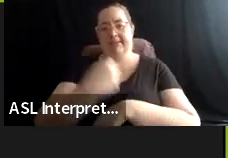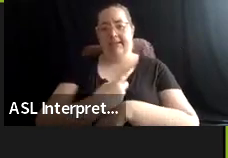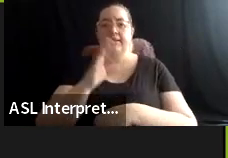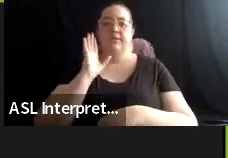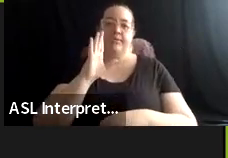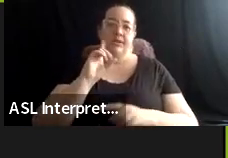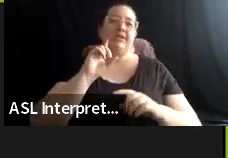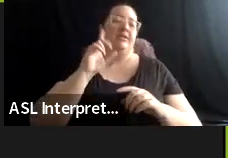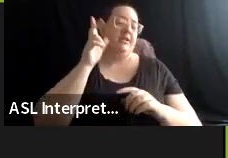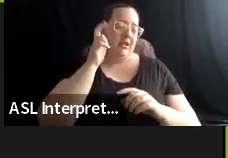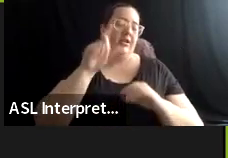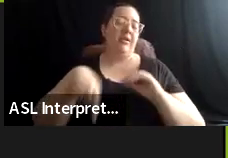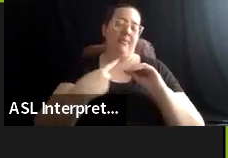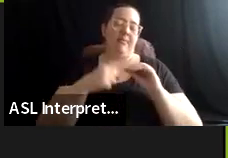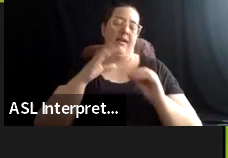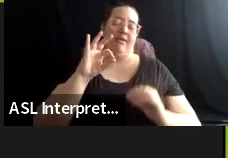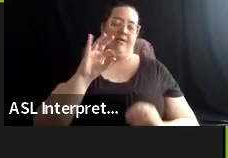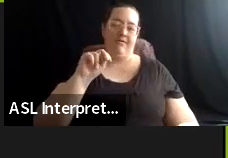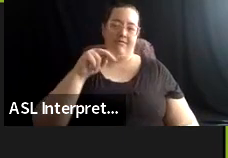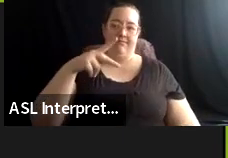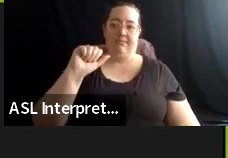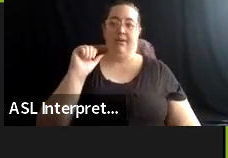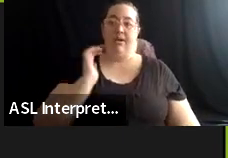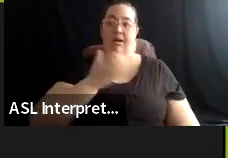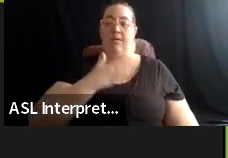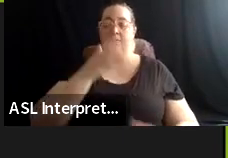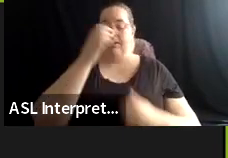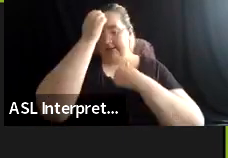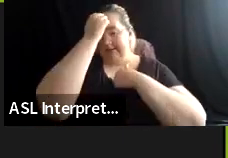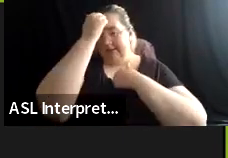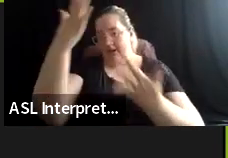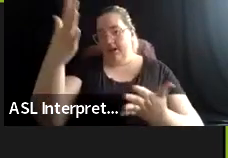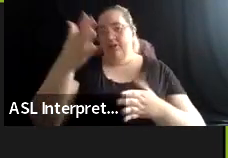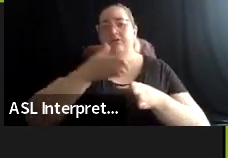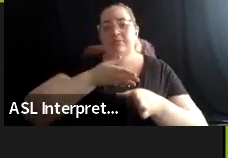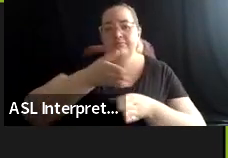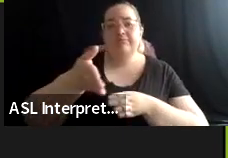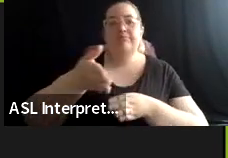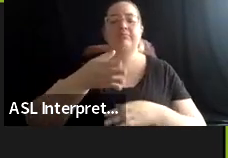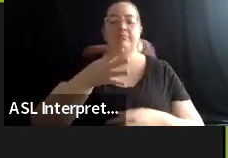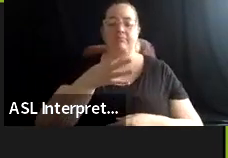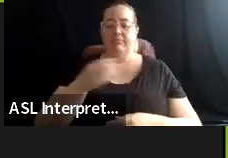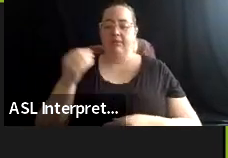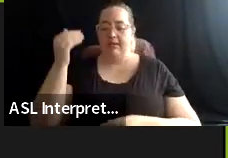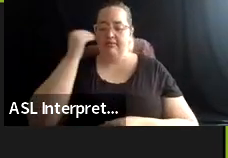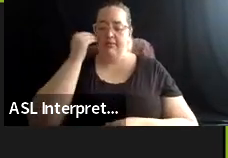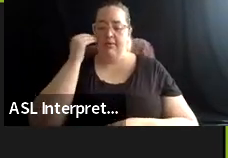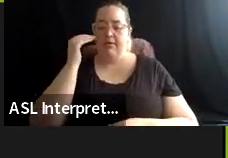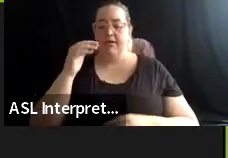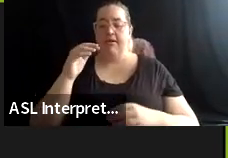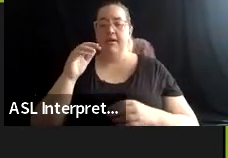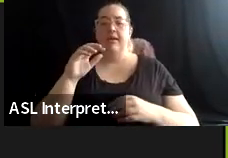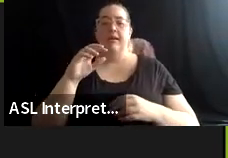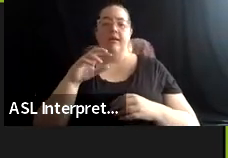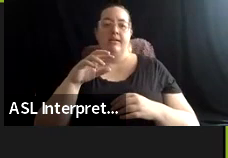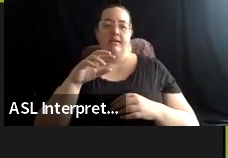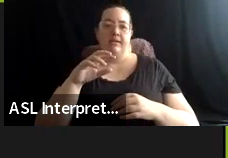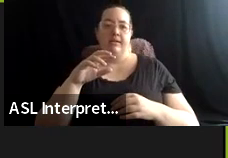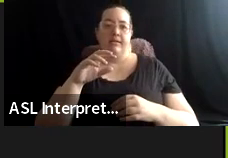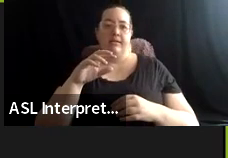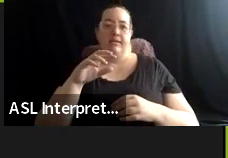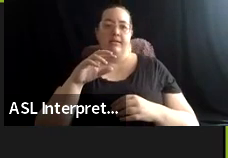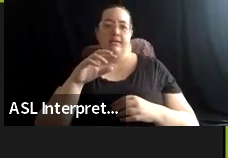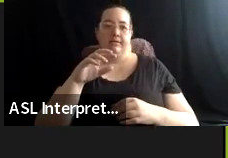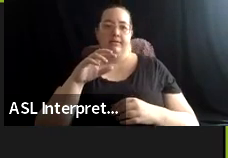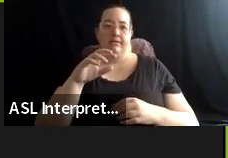decolonization and network track. You're going to hear about a land acknowledgement assessment. You're going to hear about a decolonization assessment